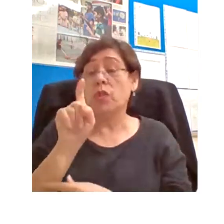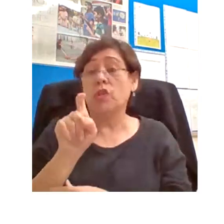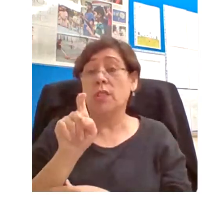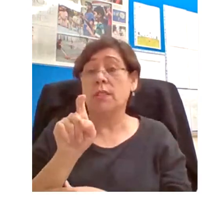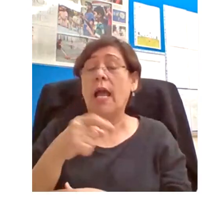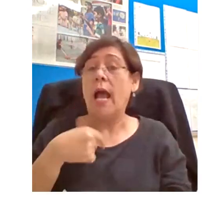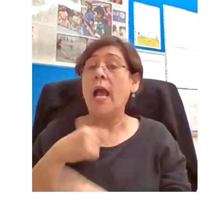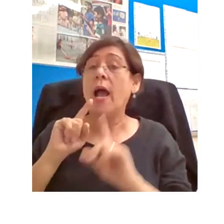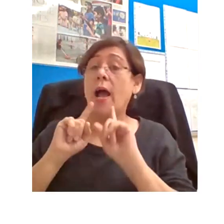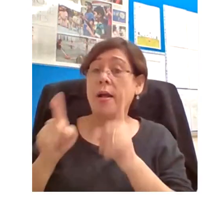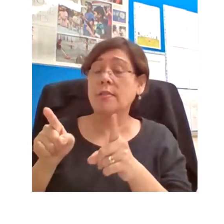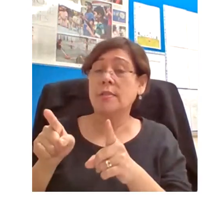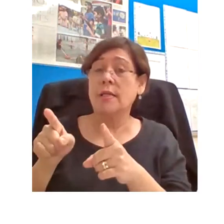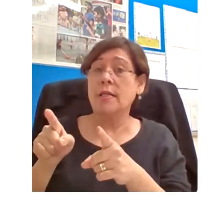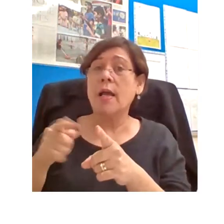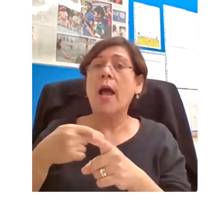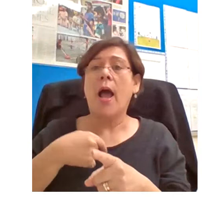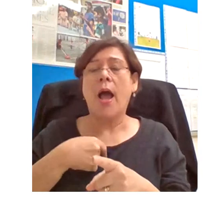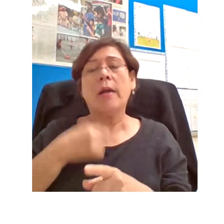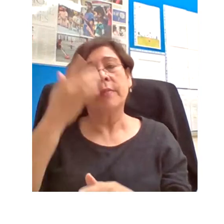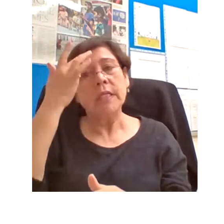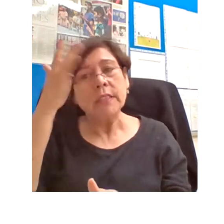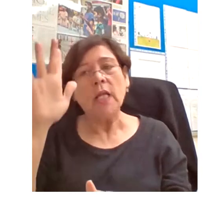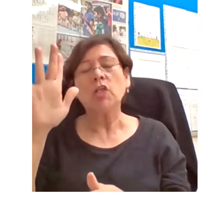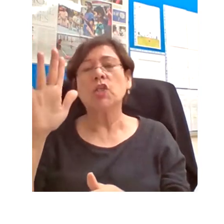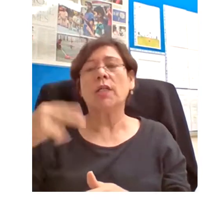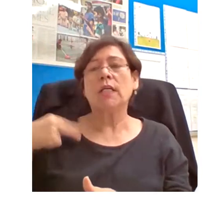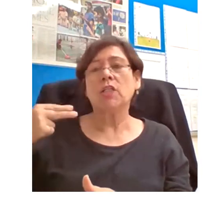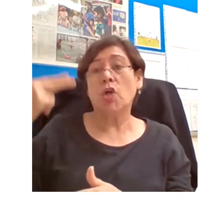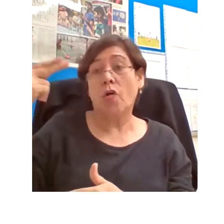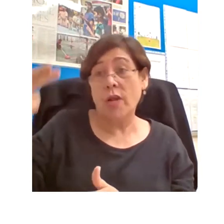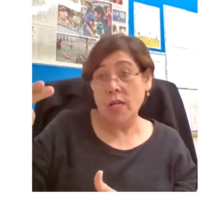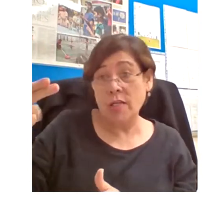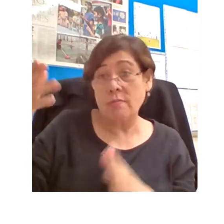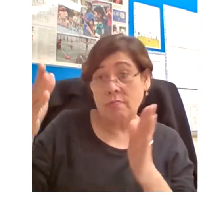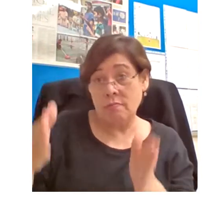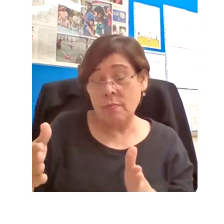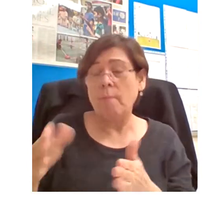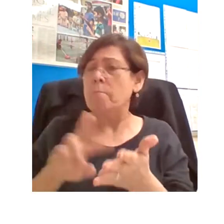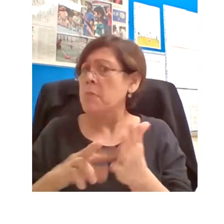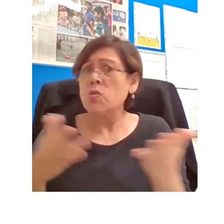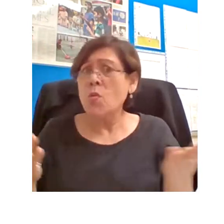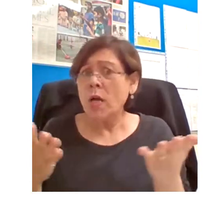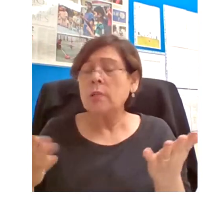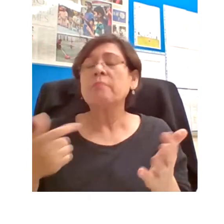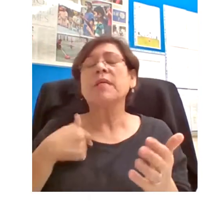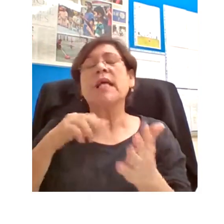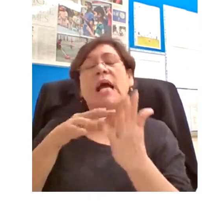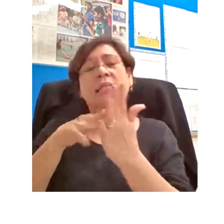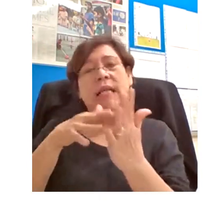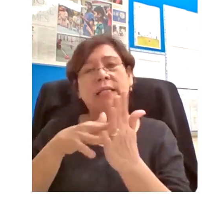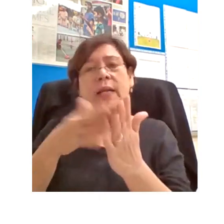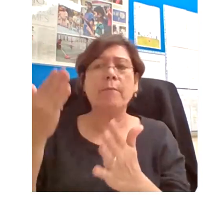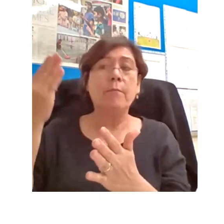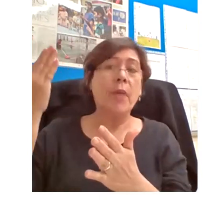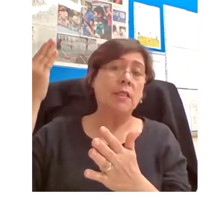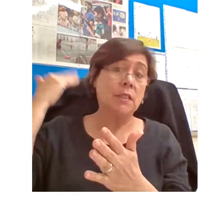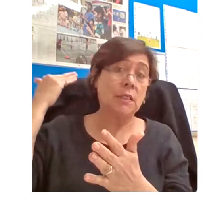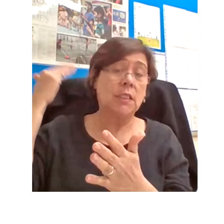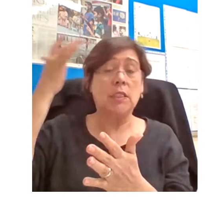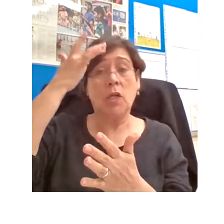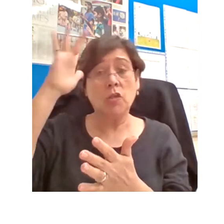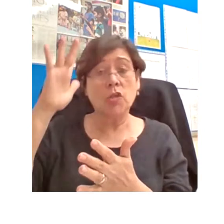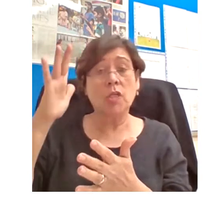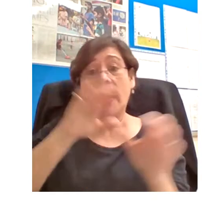respond that I'm an intellectual historian. What does that mean? It means that I study past intellectual activity, the history of science,